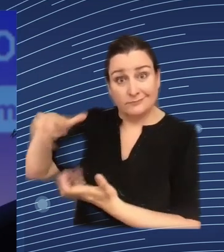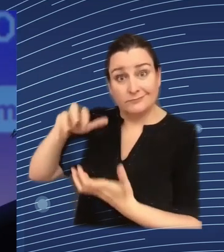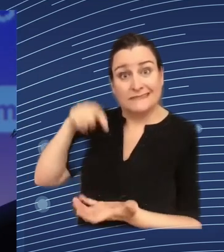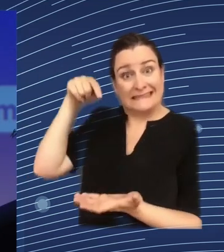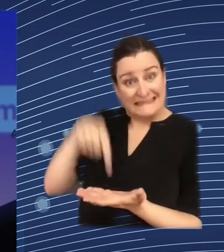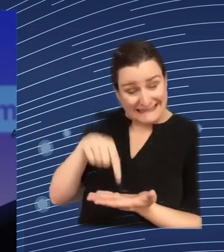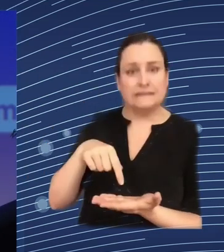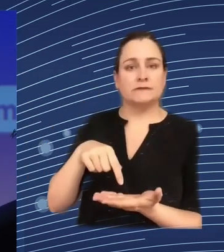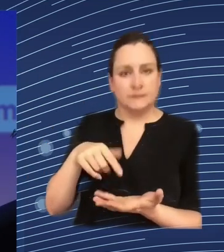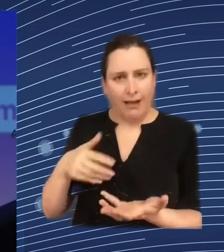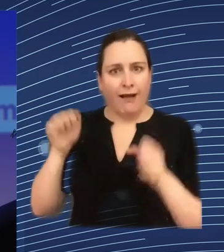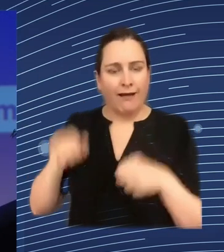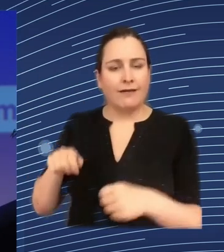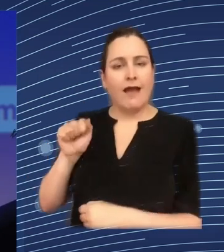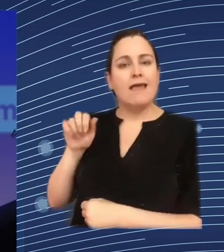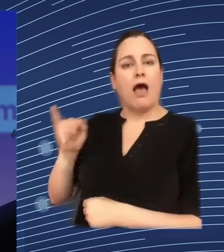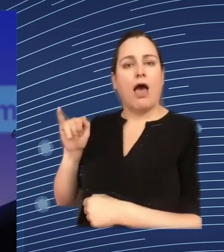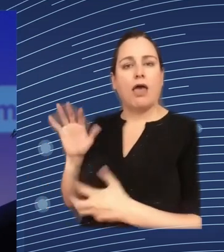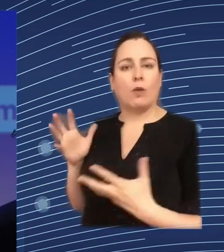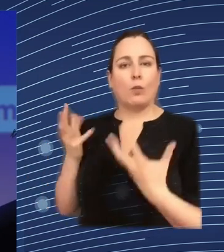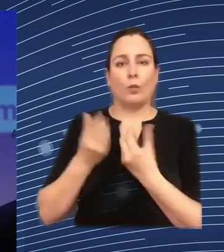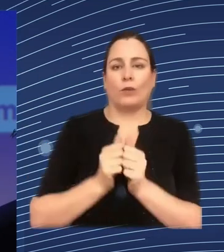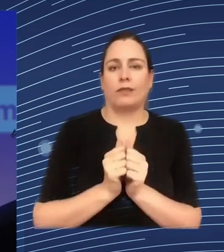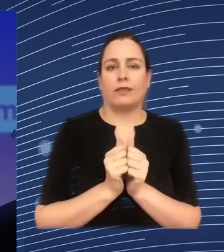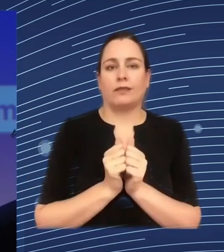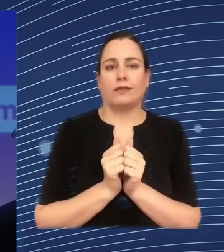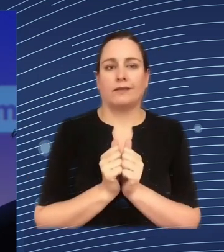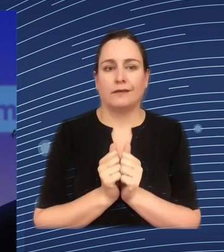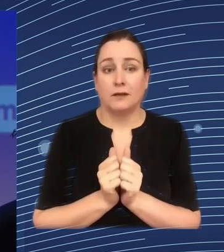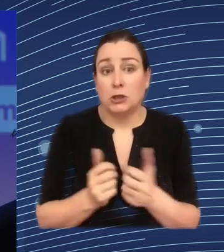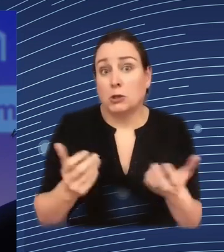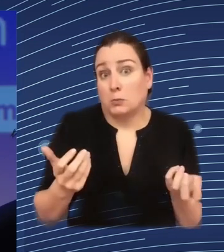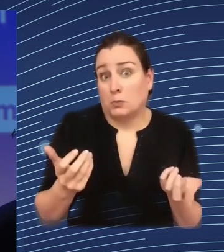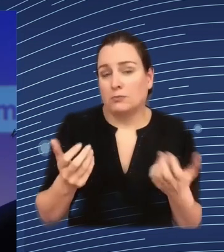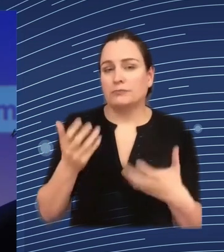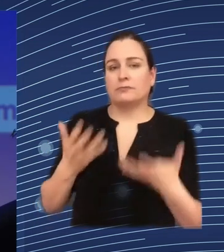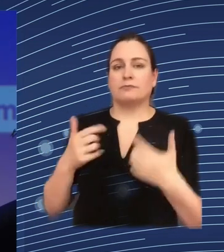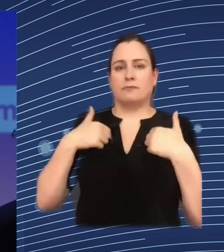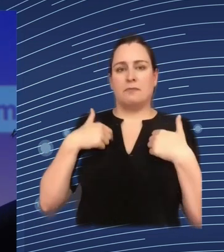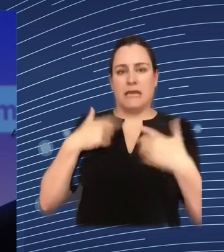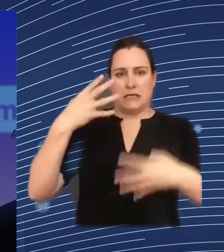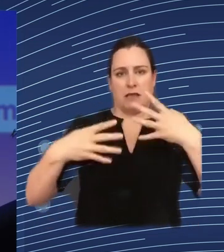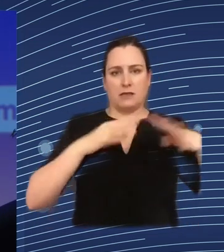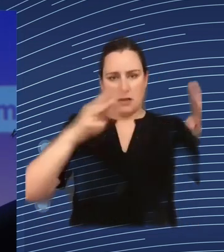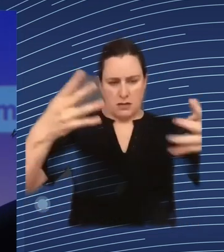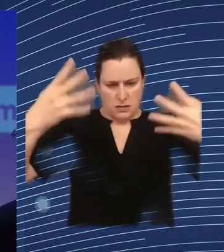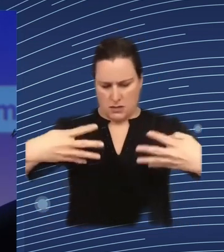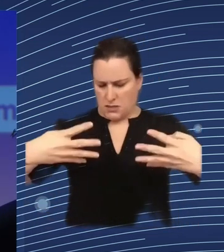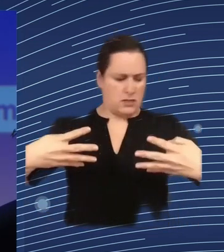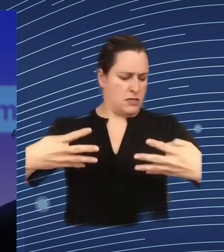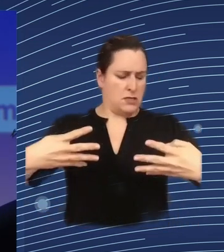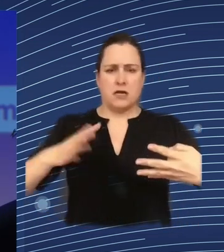can use all the time not looking for information or for data but analyzing the data so could be more interesting